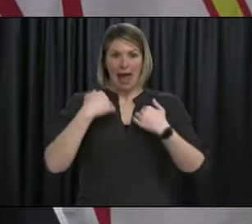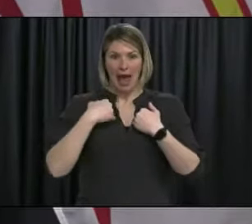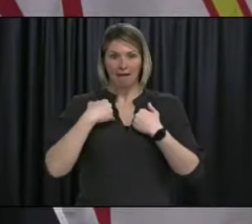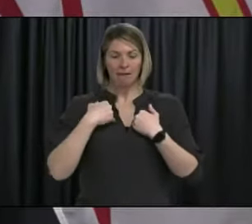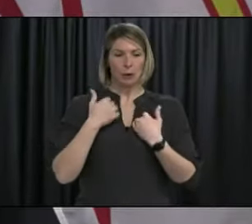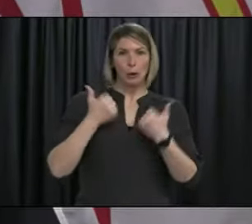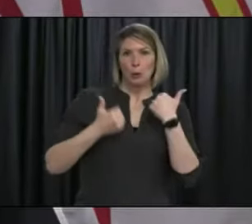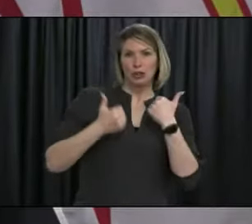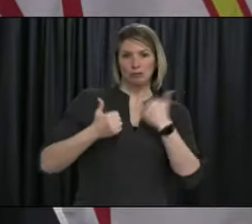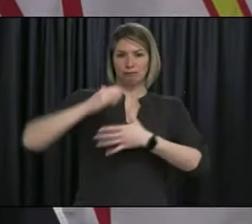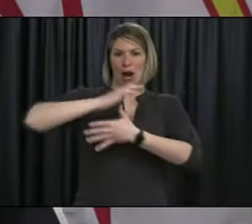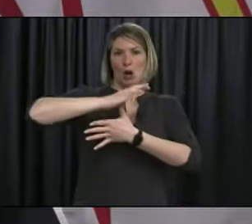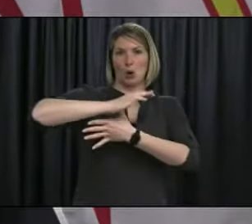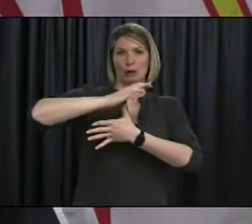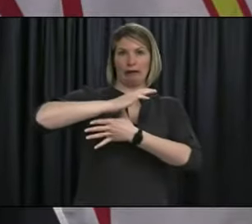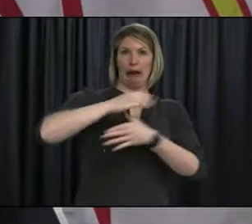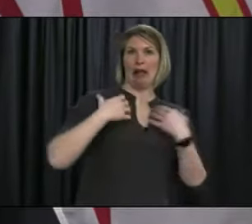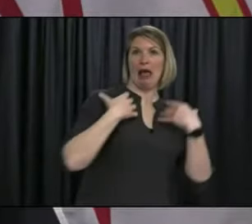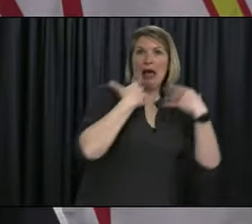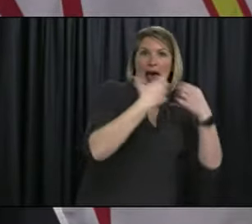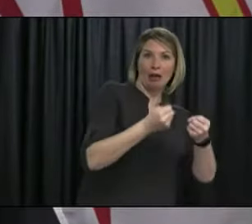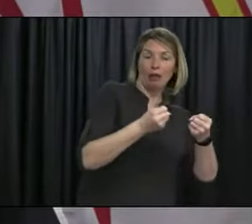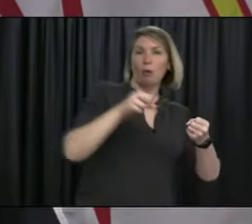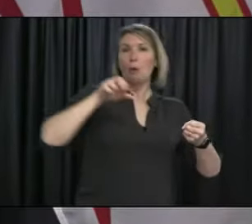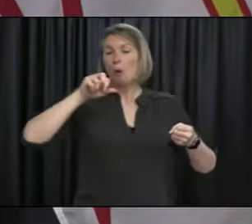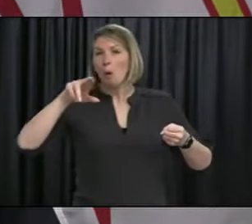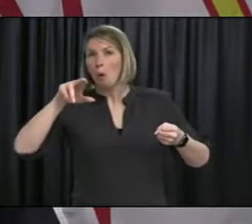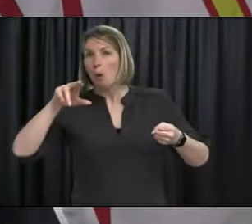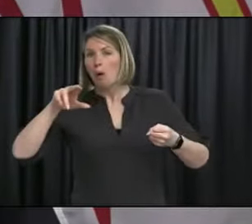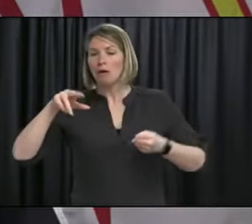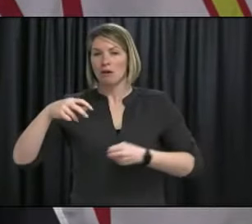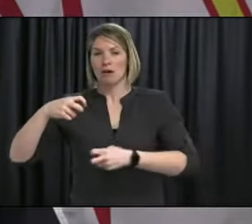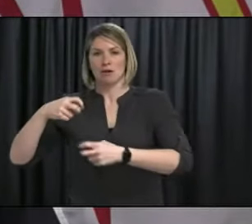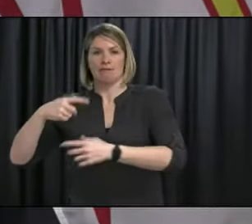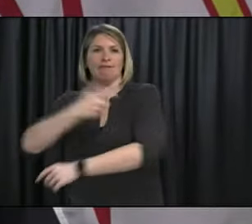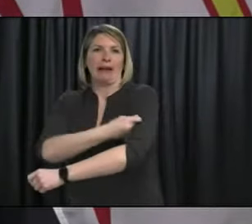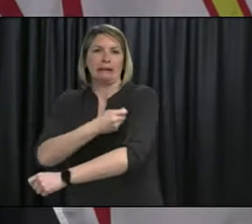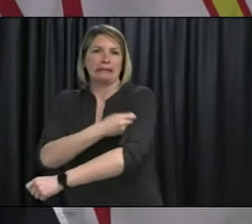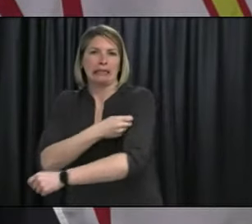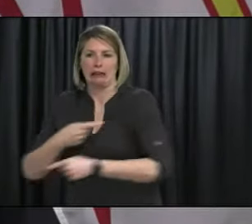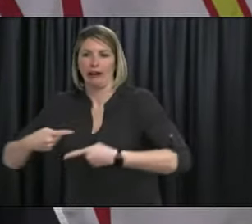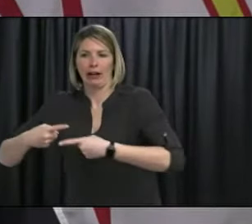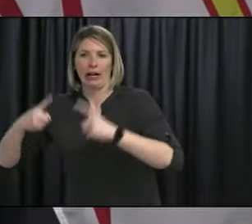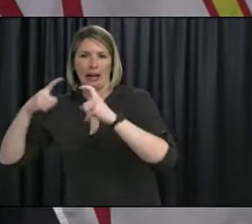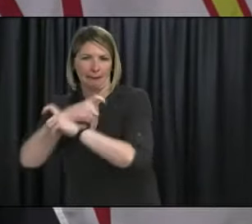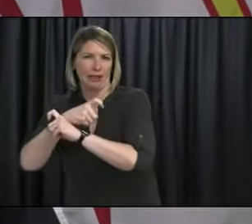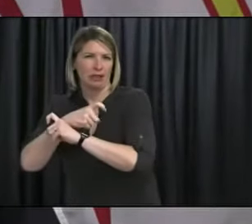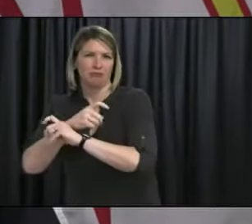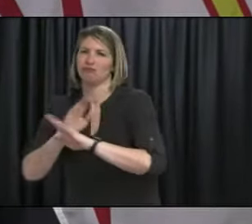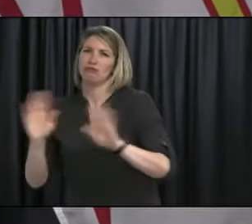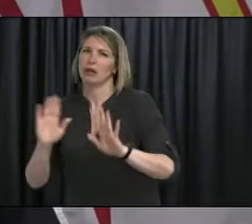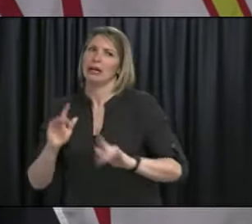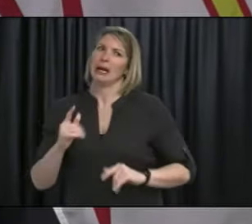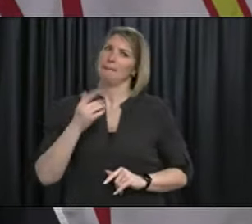we are offering AstraZeneca to 55 to 64 at this point.